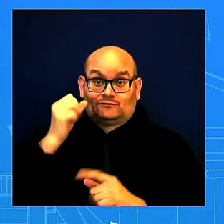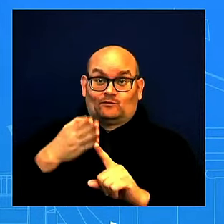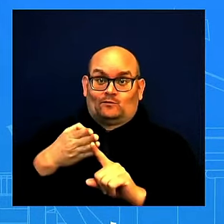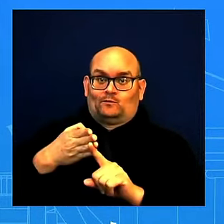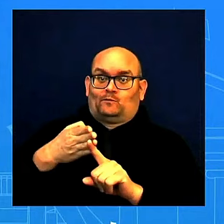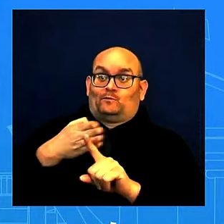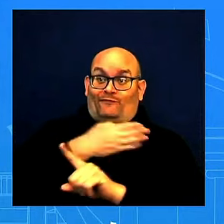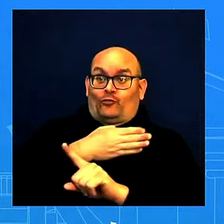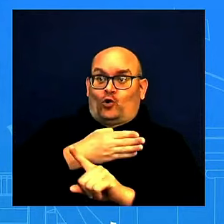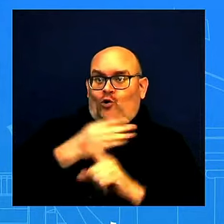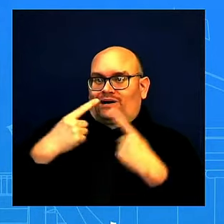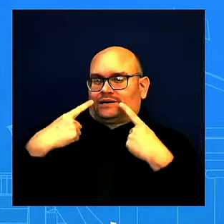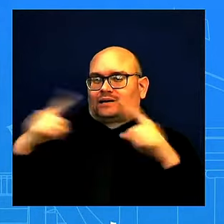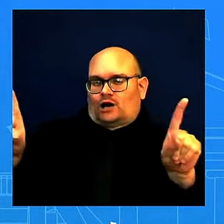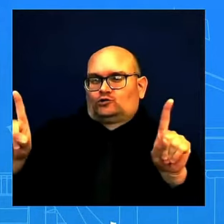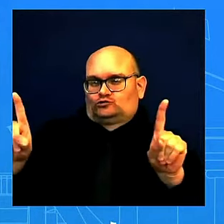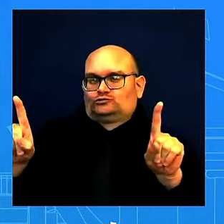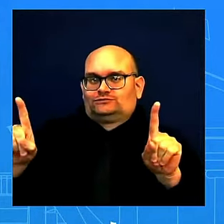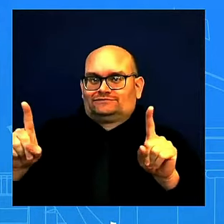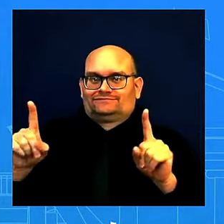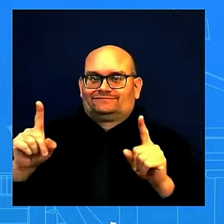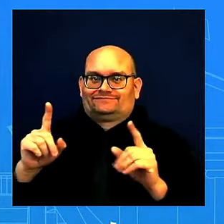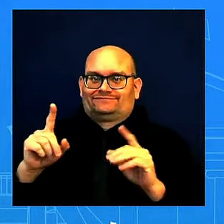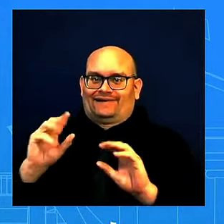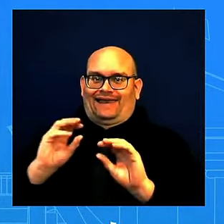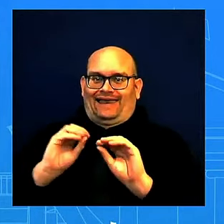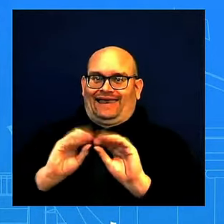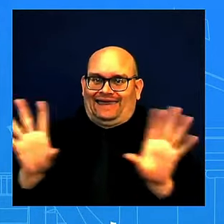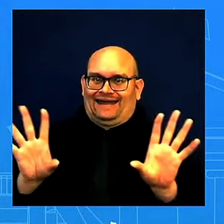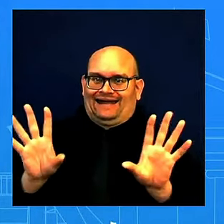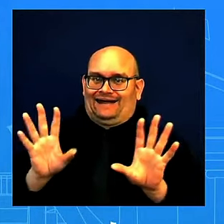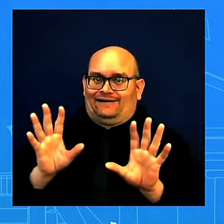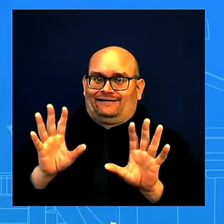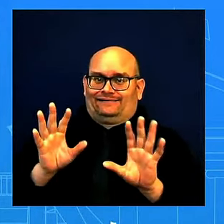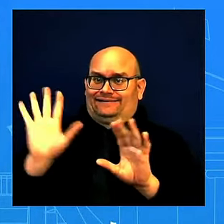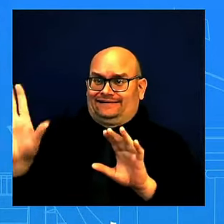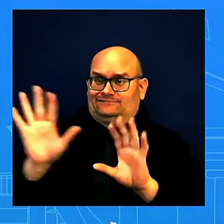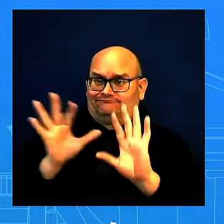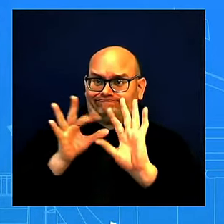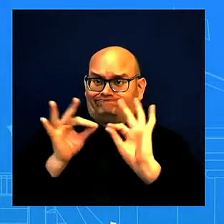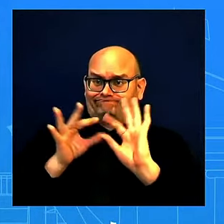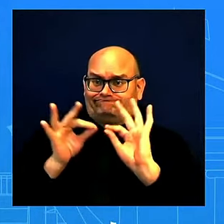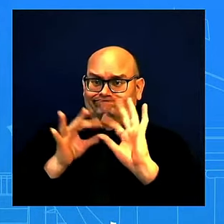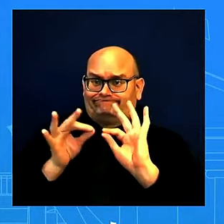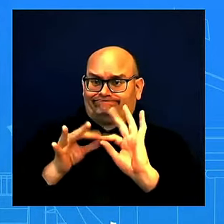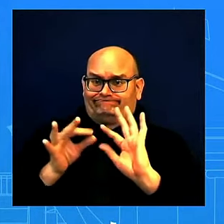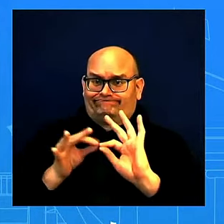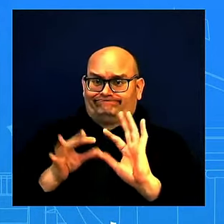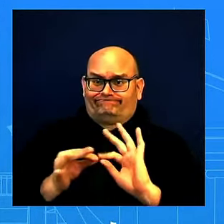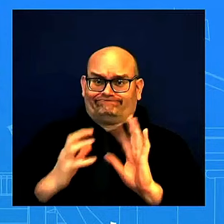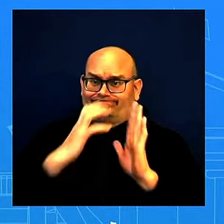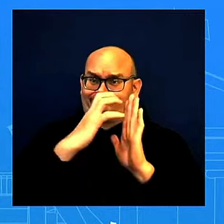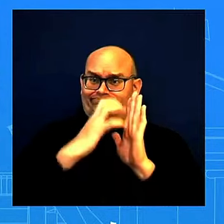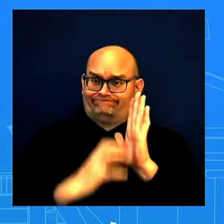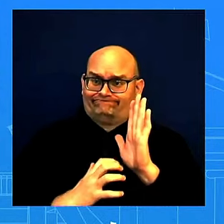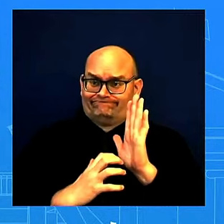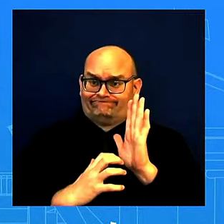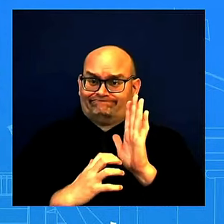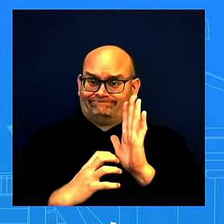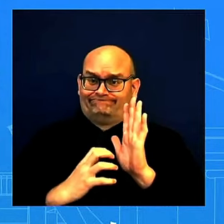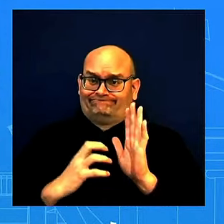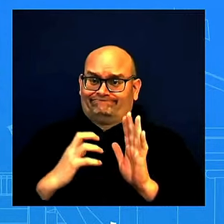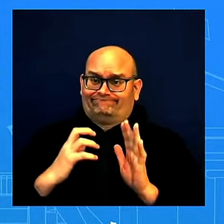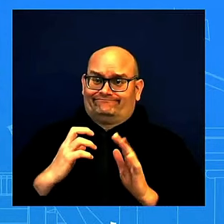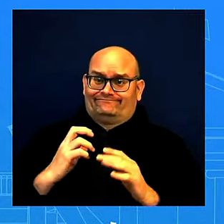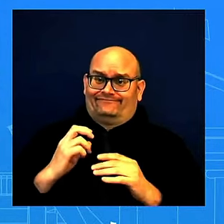we've been very clear. And I think he put out a statement, not I think, he did put out a statement talking about how it was a great decision. Going to be really mindful, right,